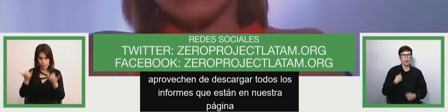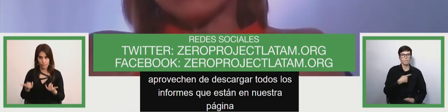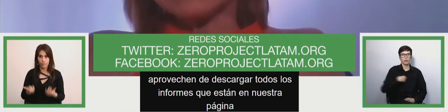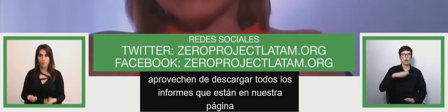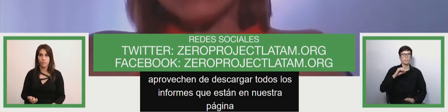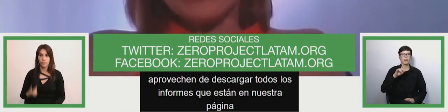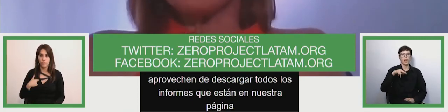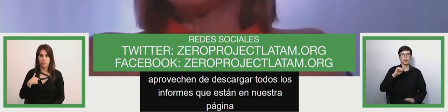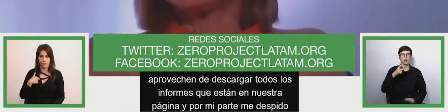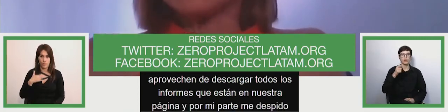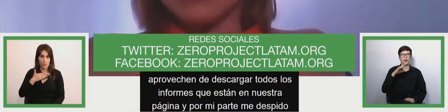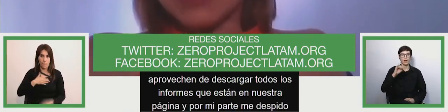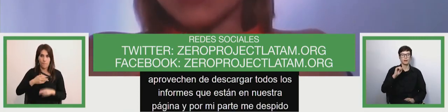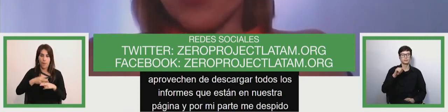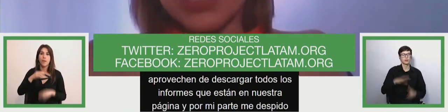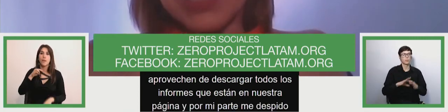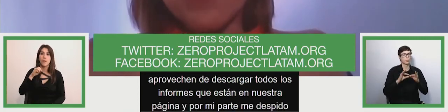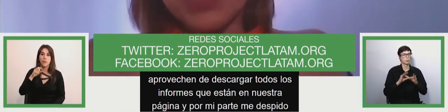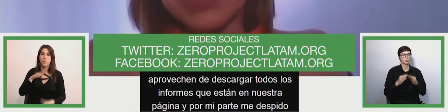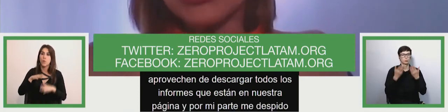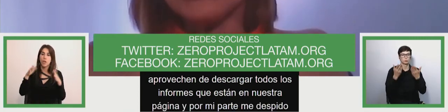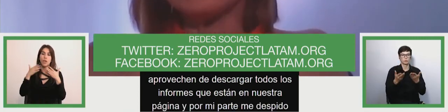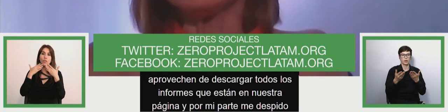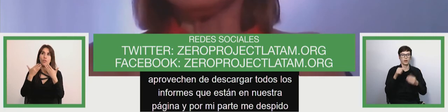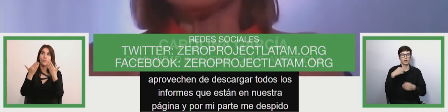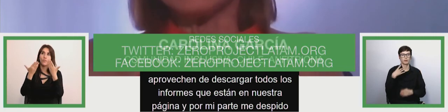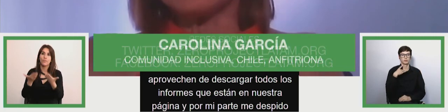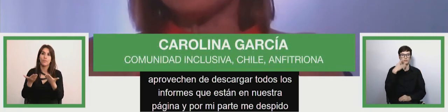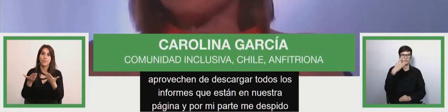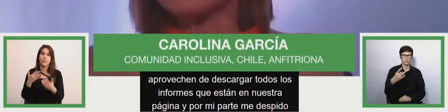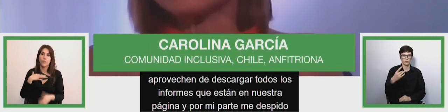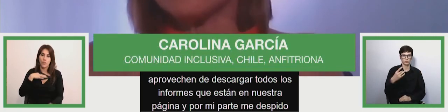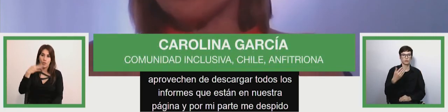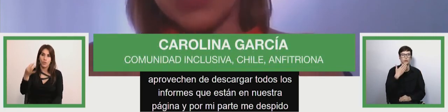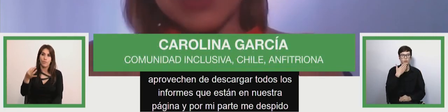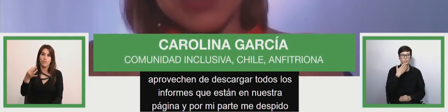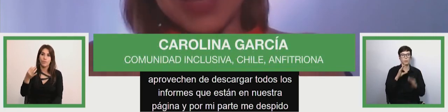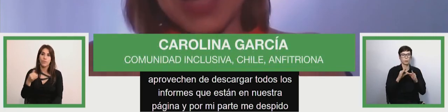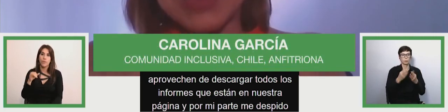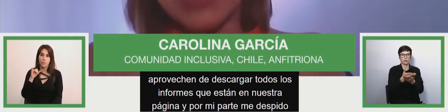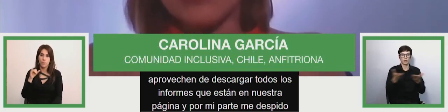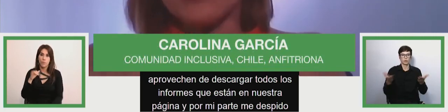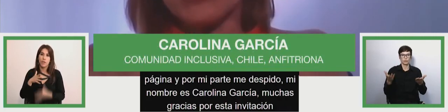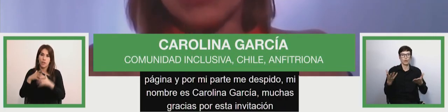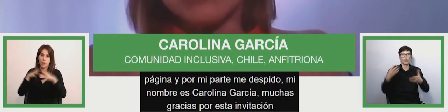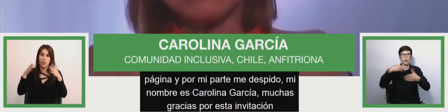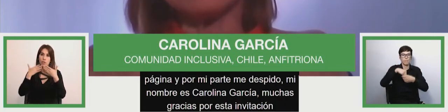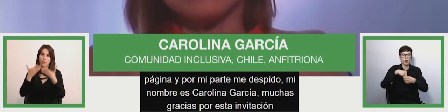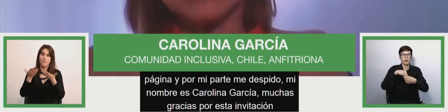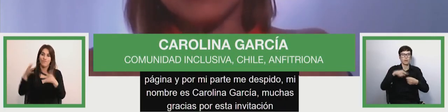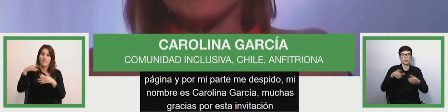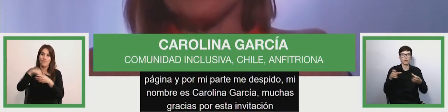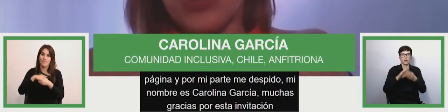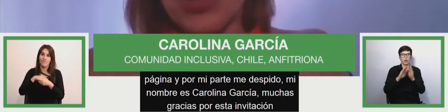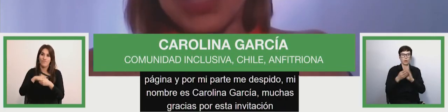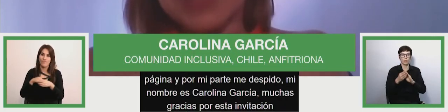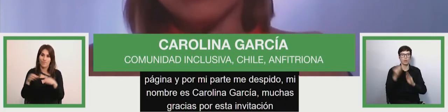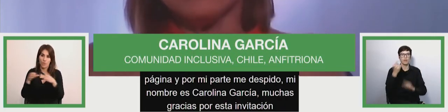say goodbye my name is carolina garcia thank you very much for this invitation and for being part of this